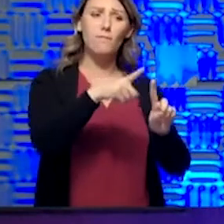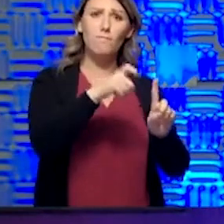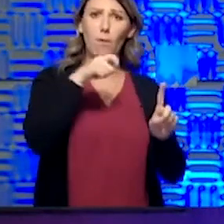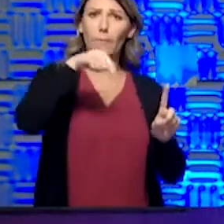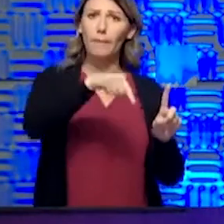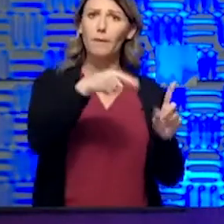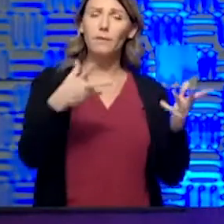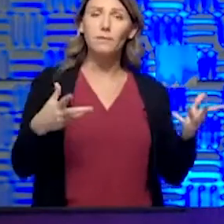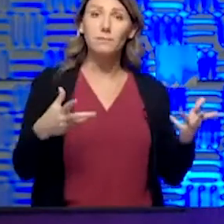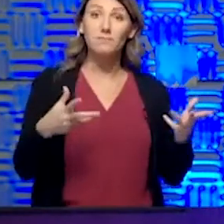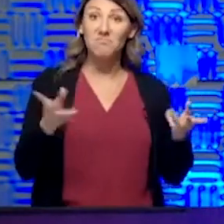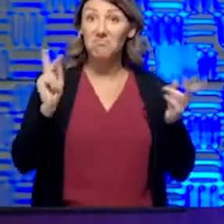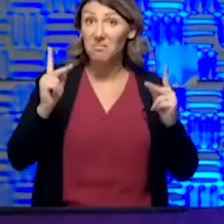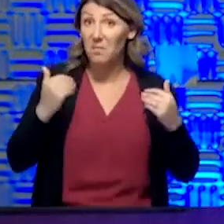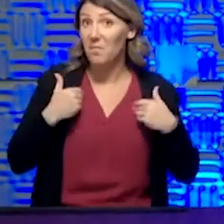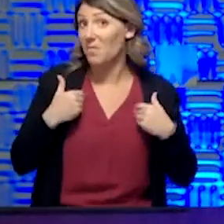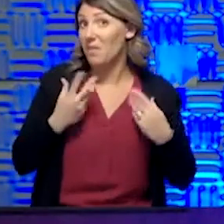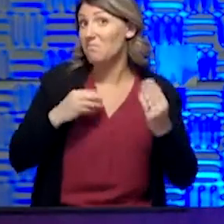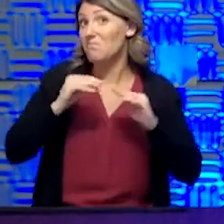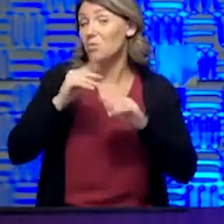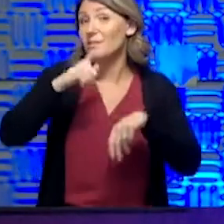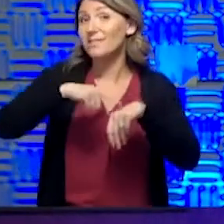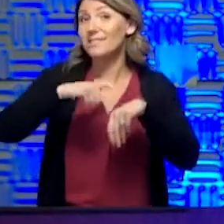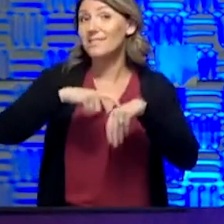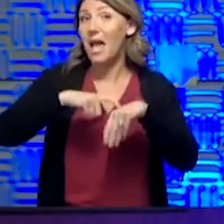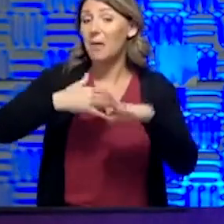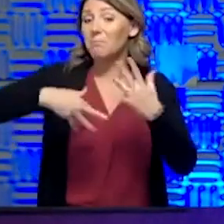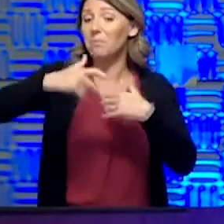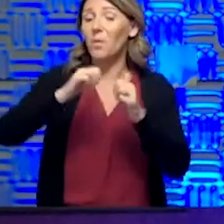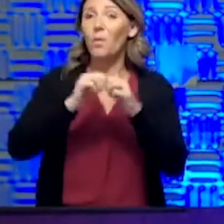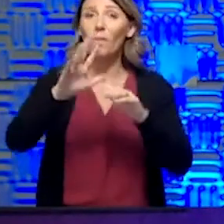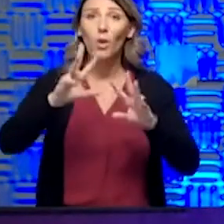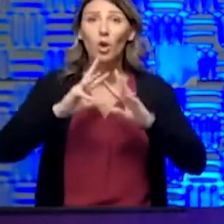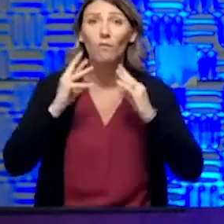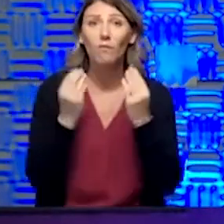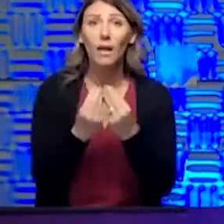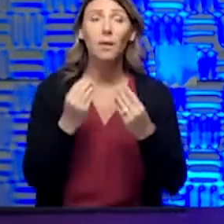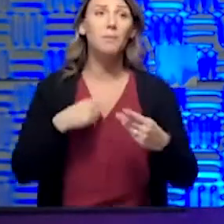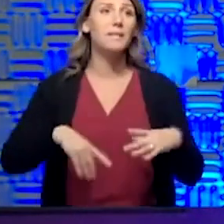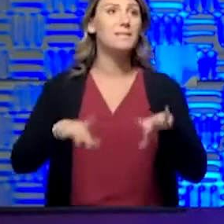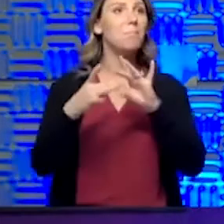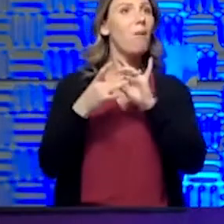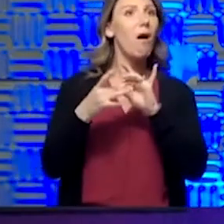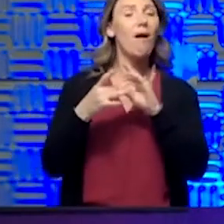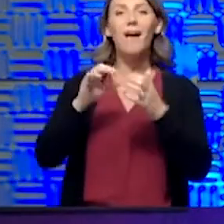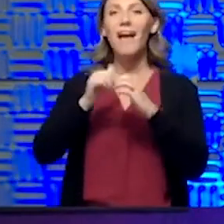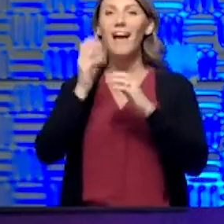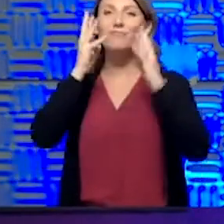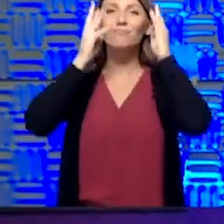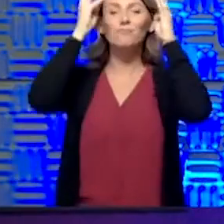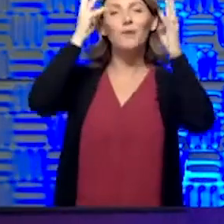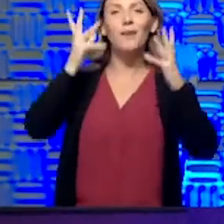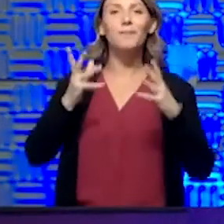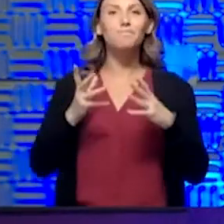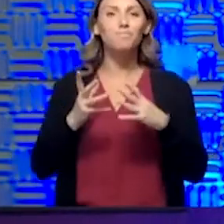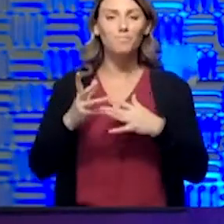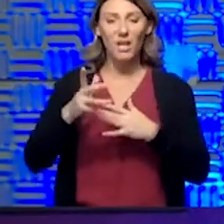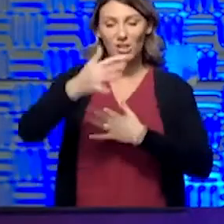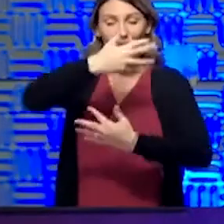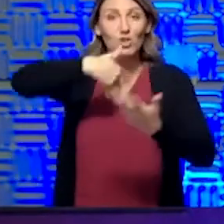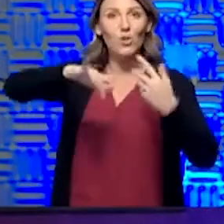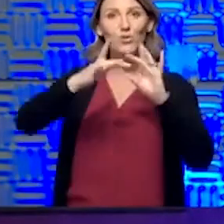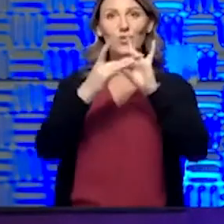I think folks have spent a lot more time with their families. I think there have been things in bonds about how to create social connection